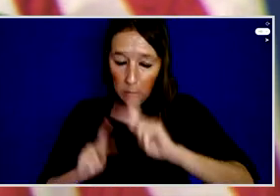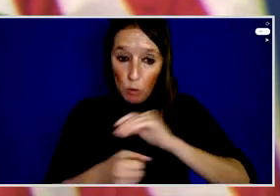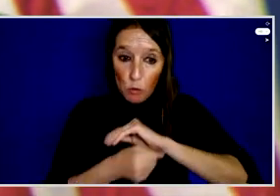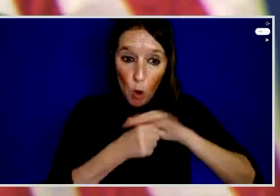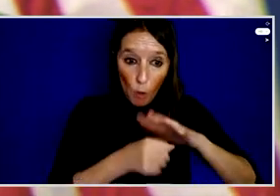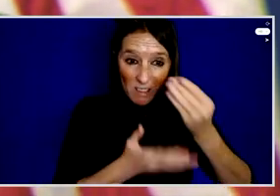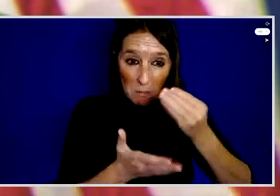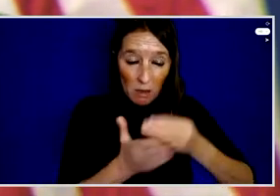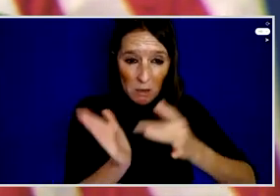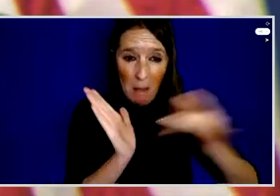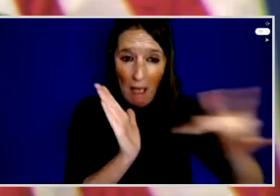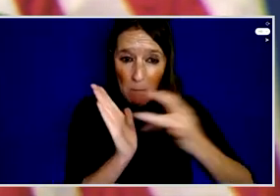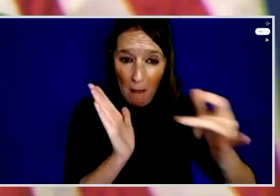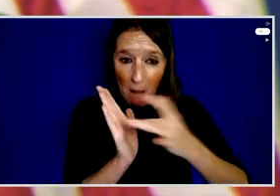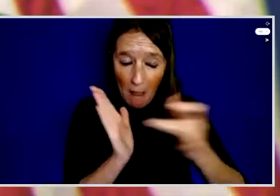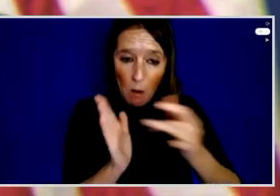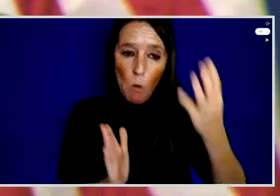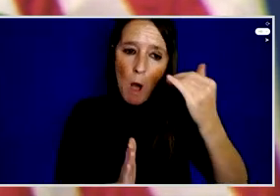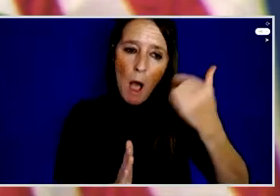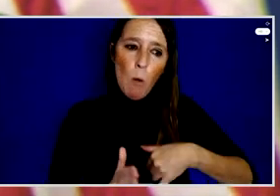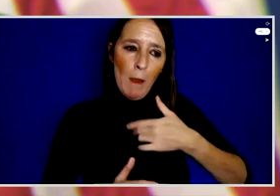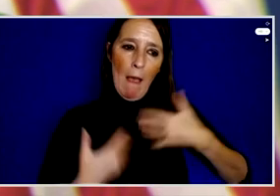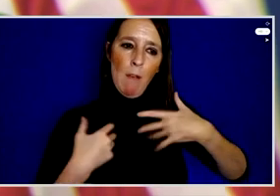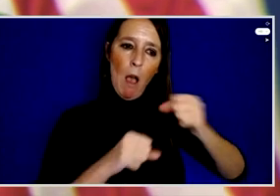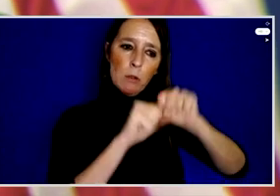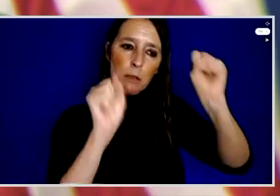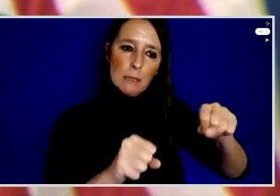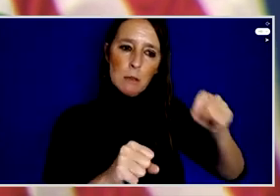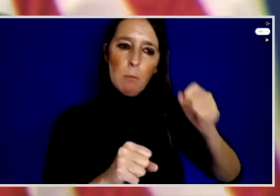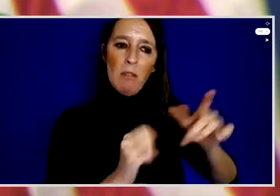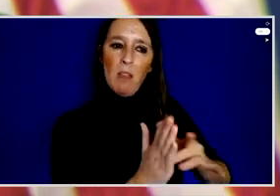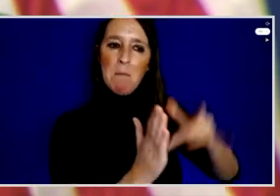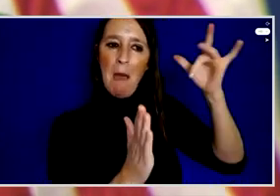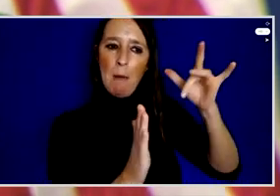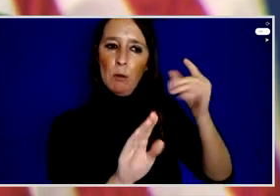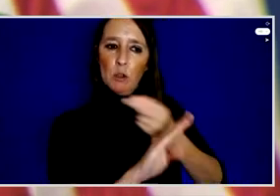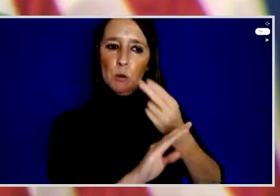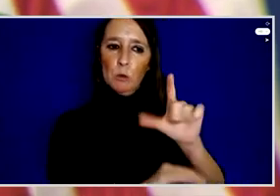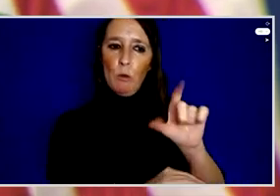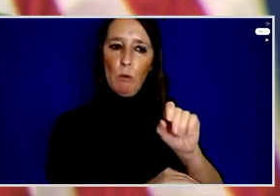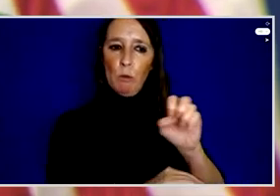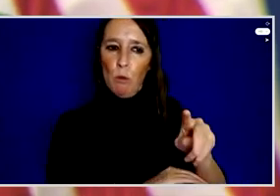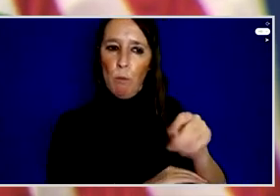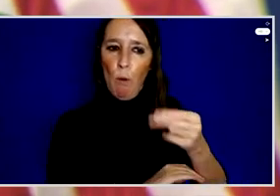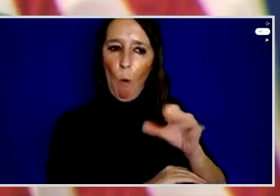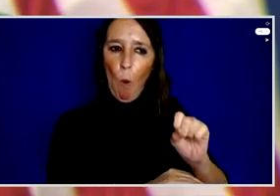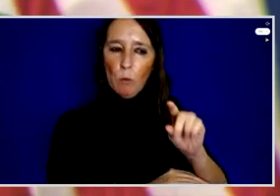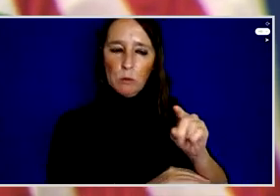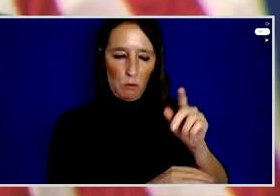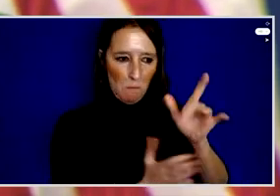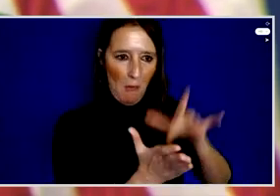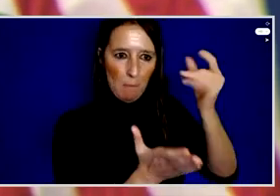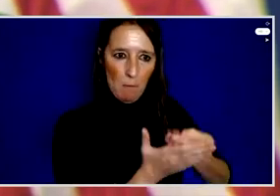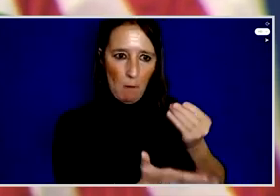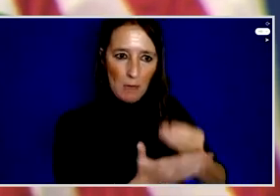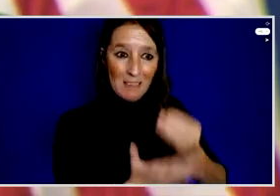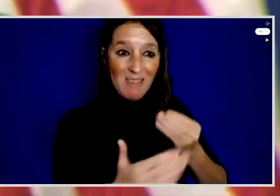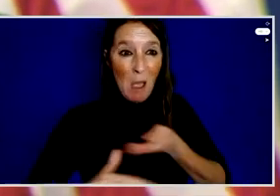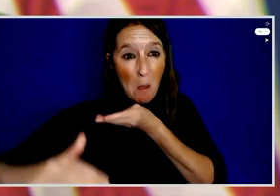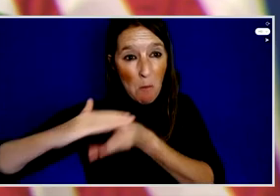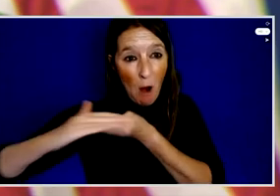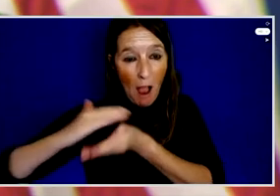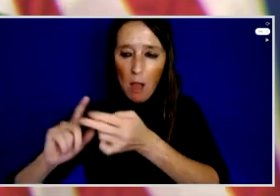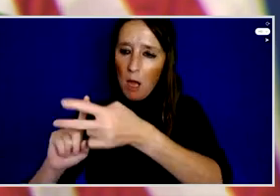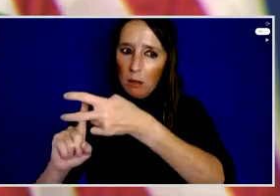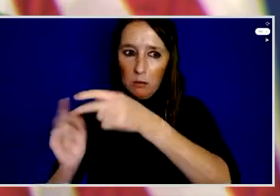loopholes in the health system and how health officials offered bribes to recruit doctors and how life